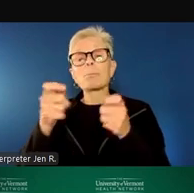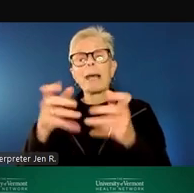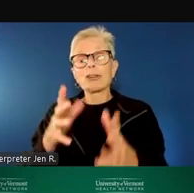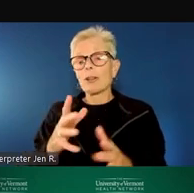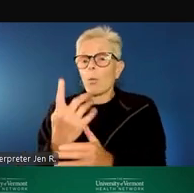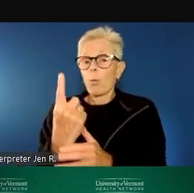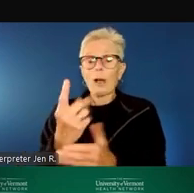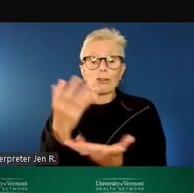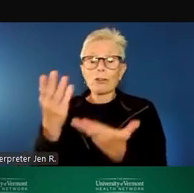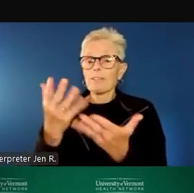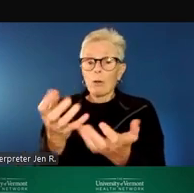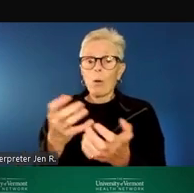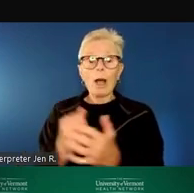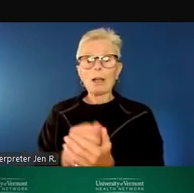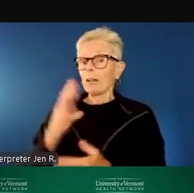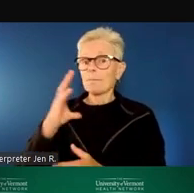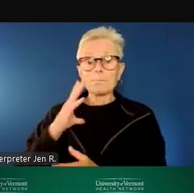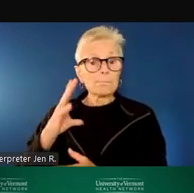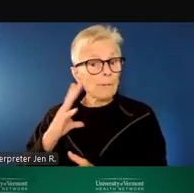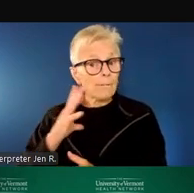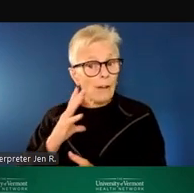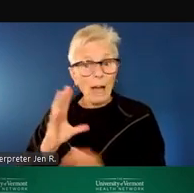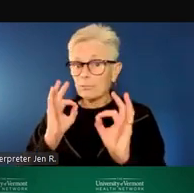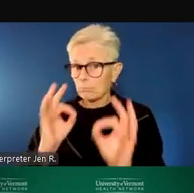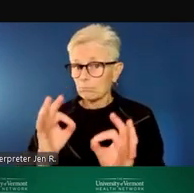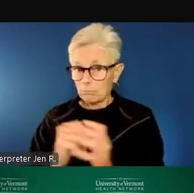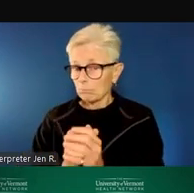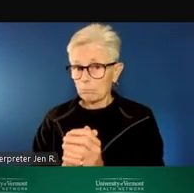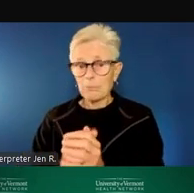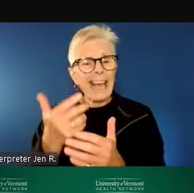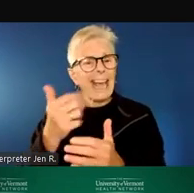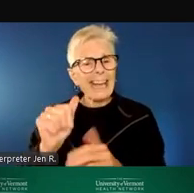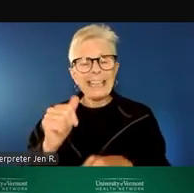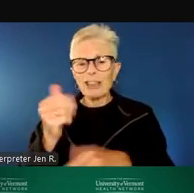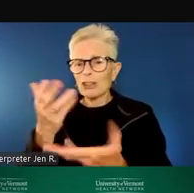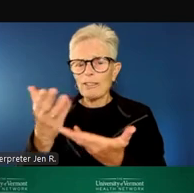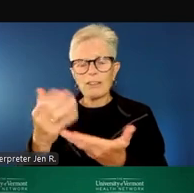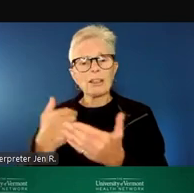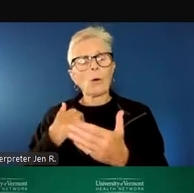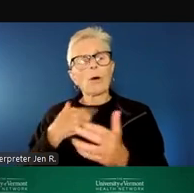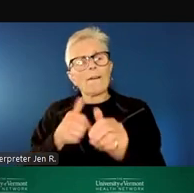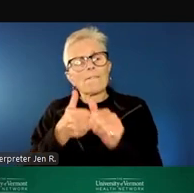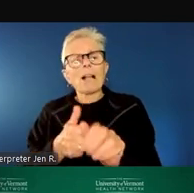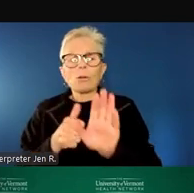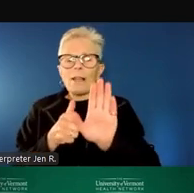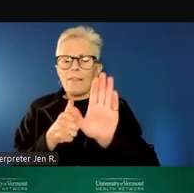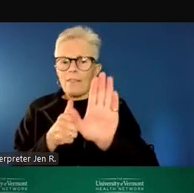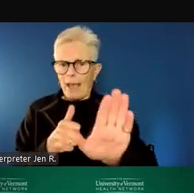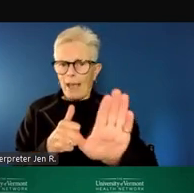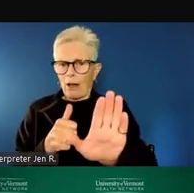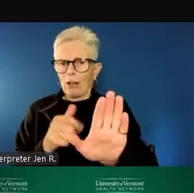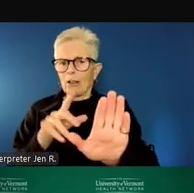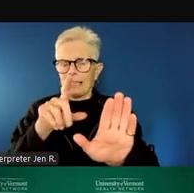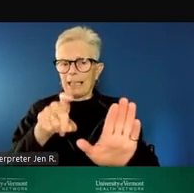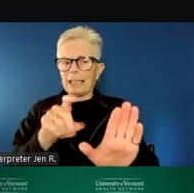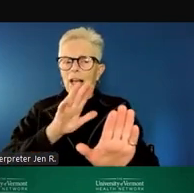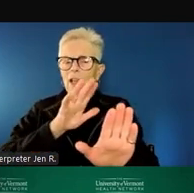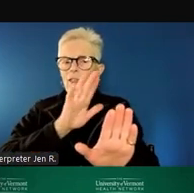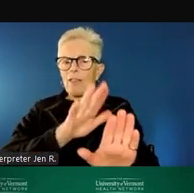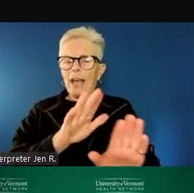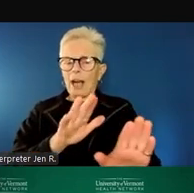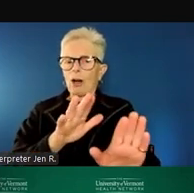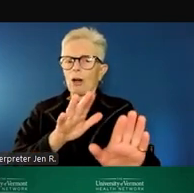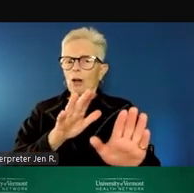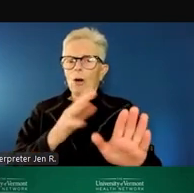service they want that day, that's absolutely fine. We really want this to be guided by a participant's voice and choice